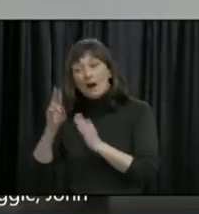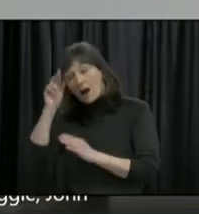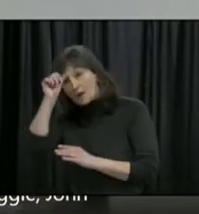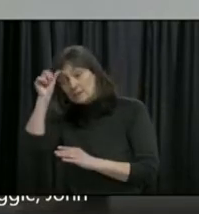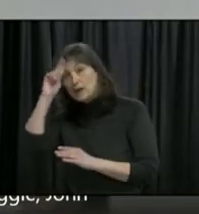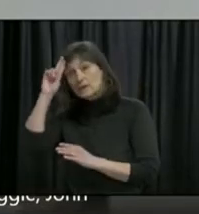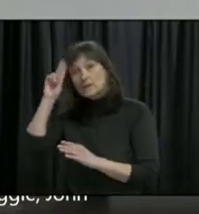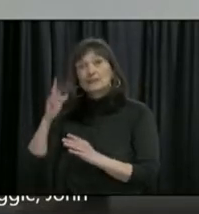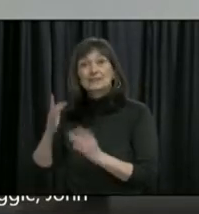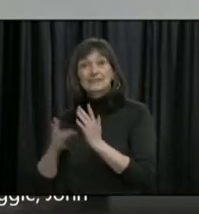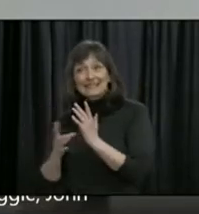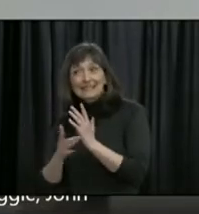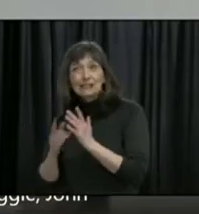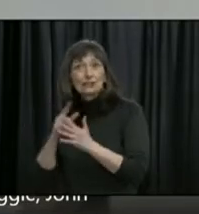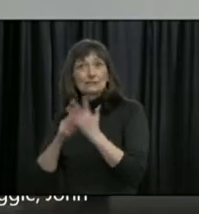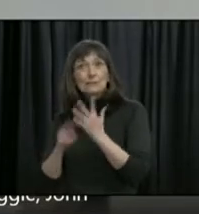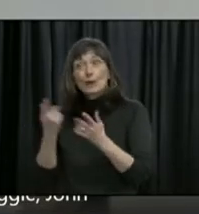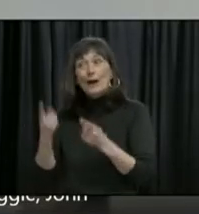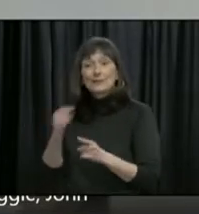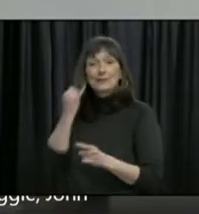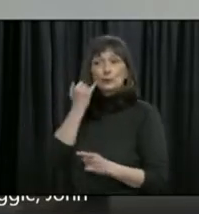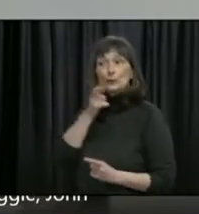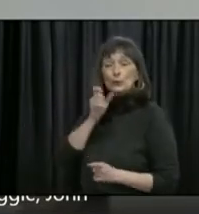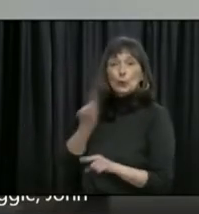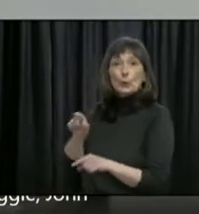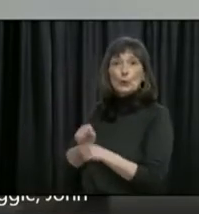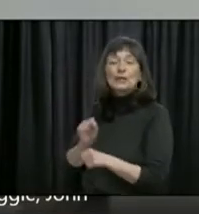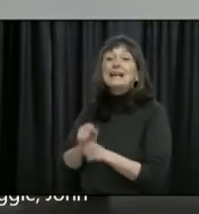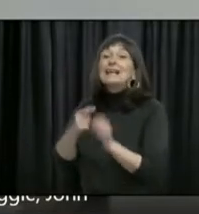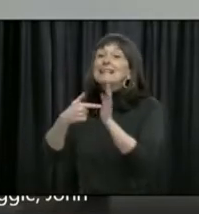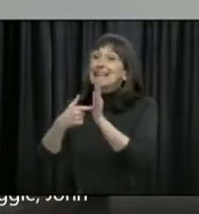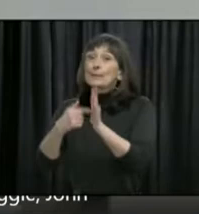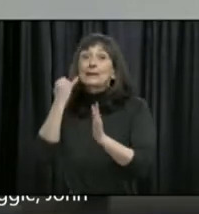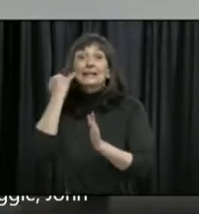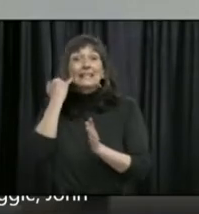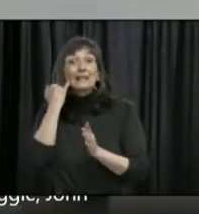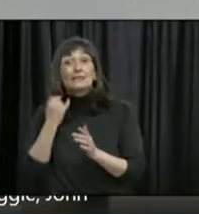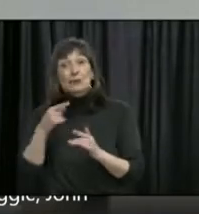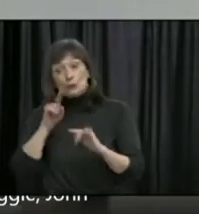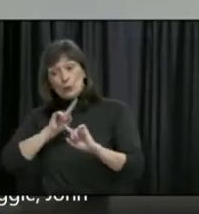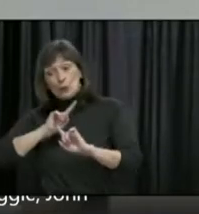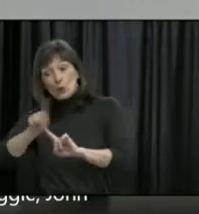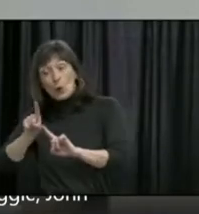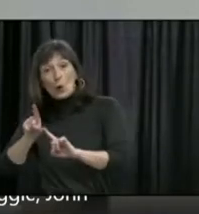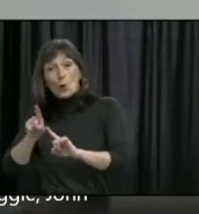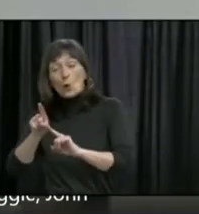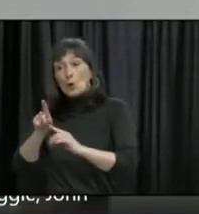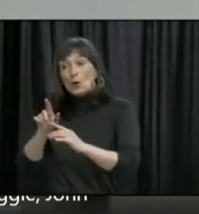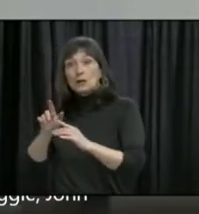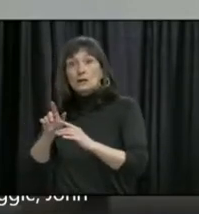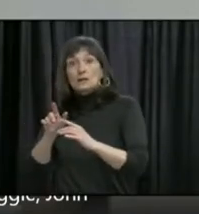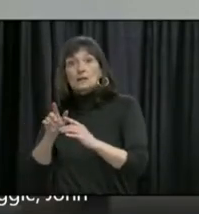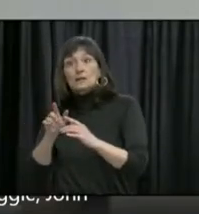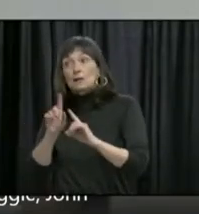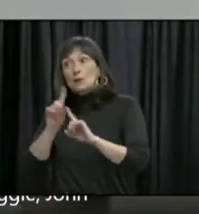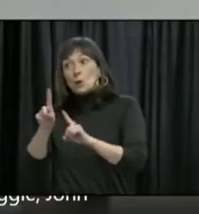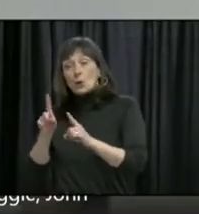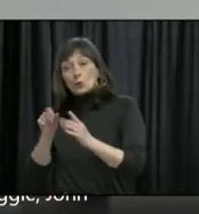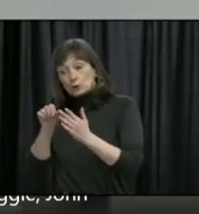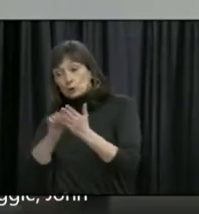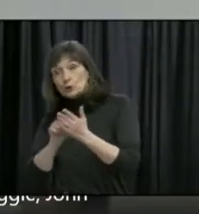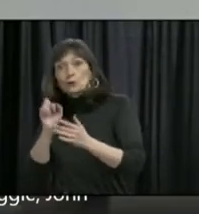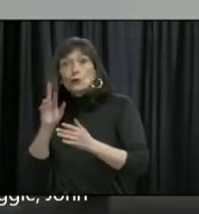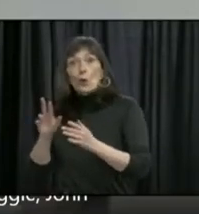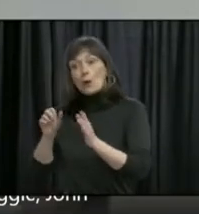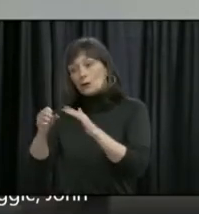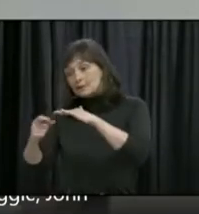in the event of a malfunction. That we couldn't afford as a healthcare system going into a pandemic, or even under the circumstances